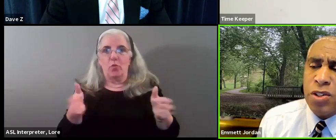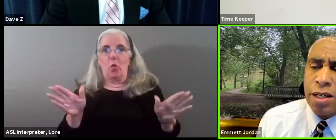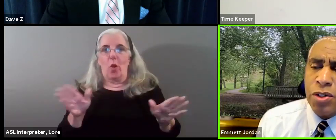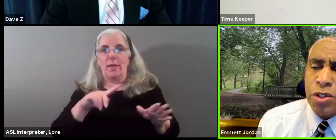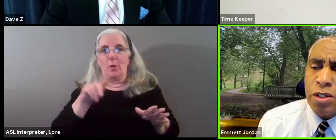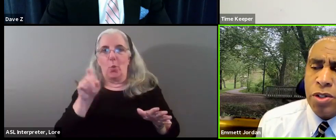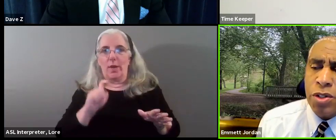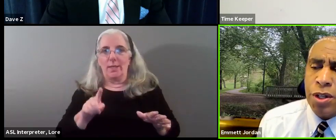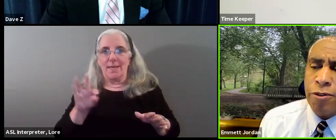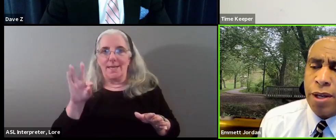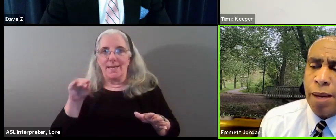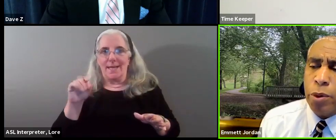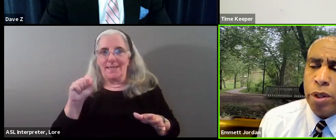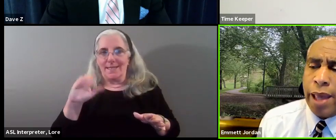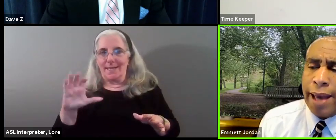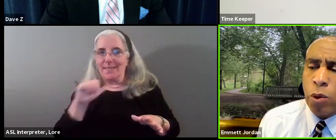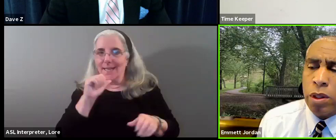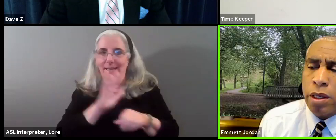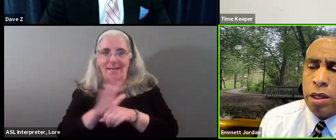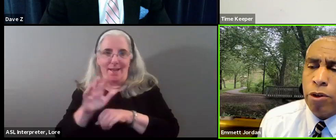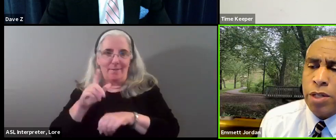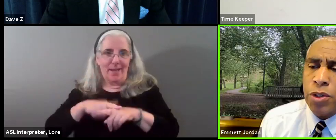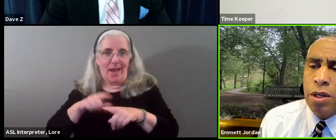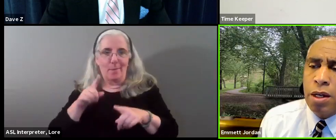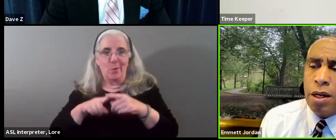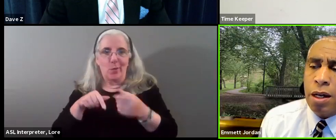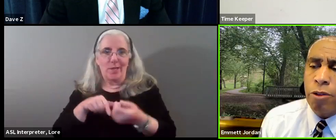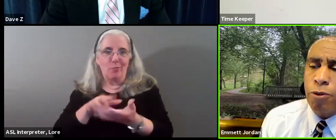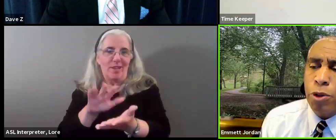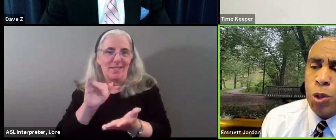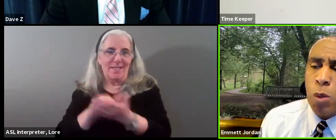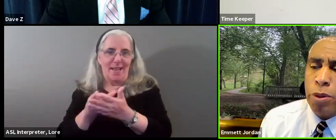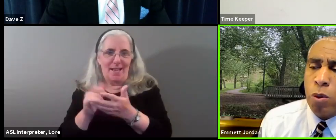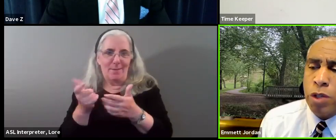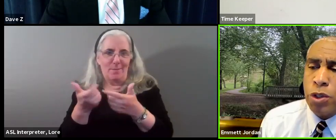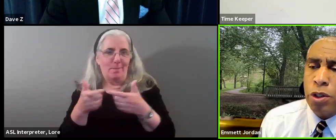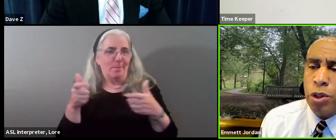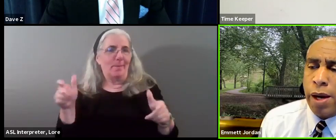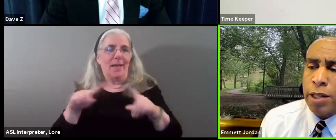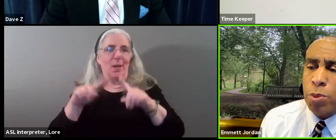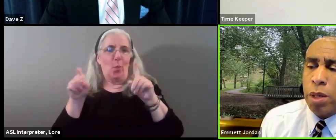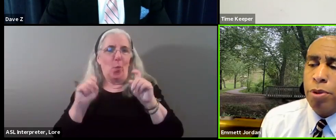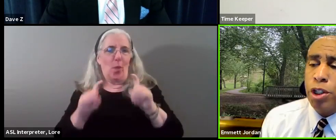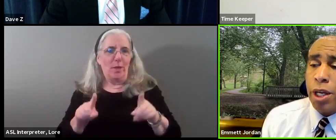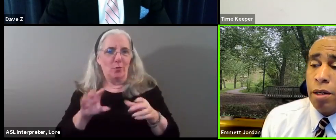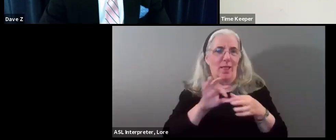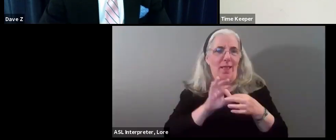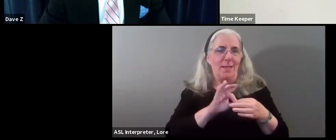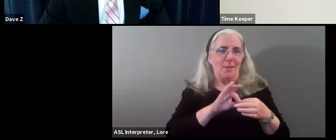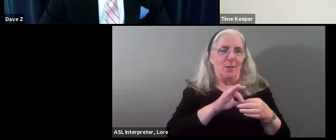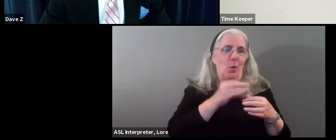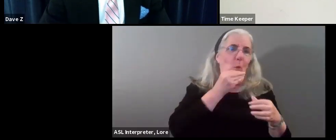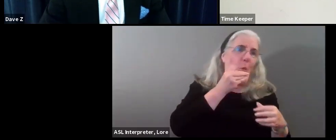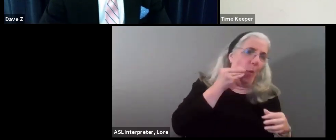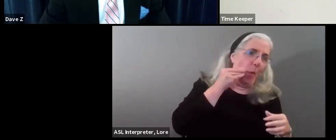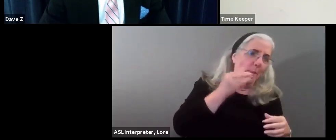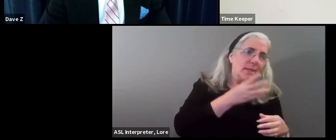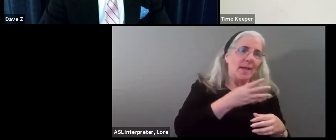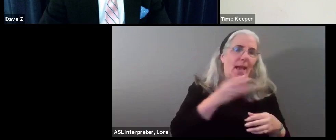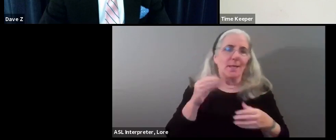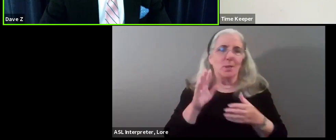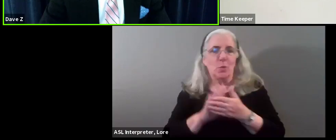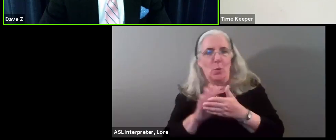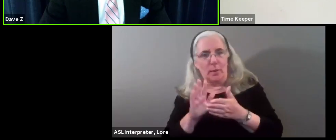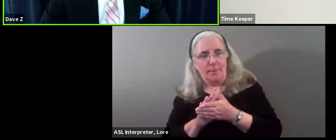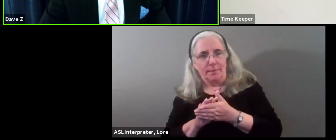90 seconds is enough time to really adequately address the full scope of the question that you asked, but I appreciate it. Love to talk to you more about it.